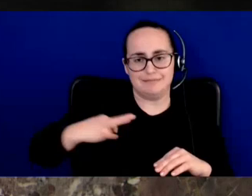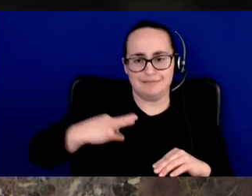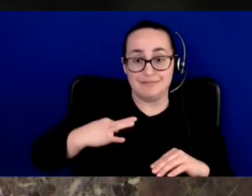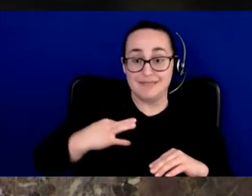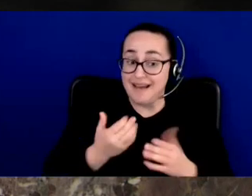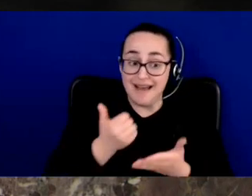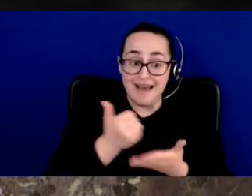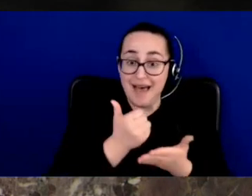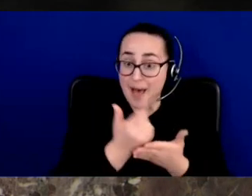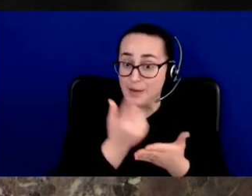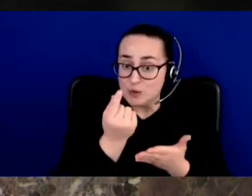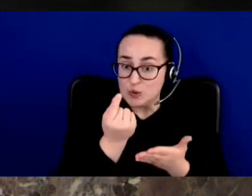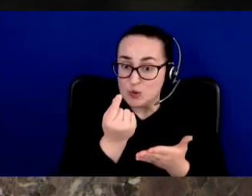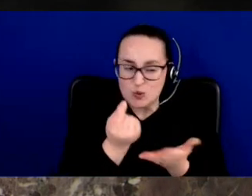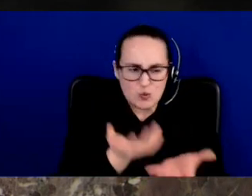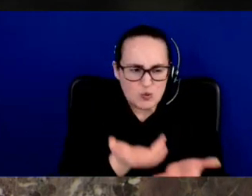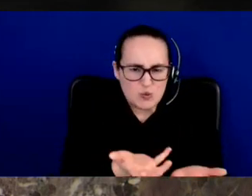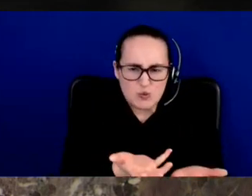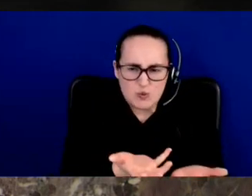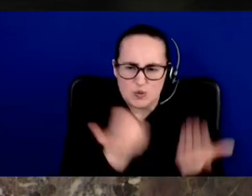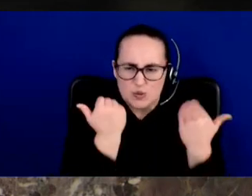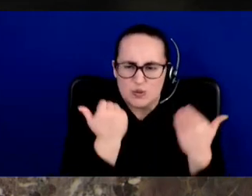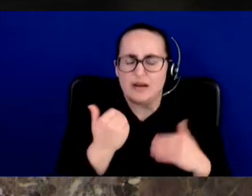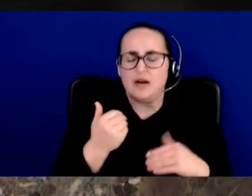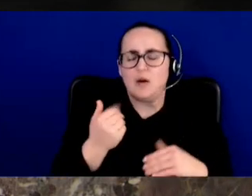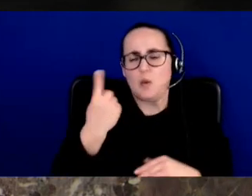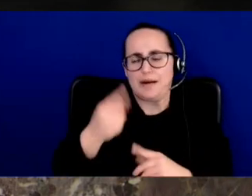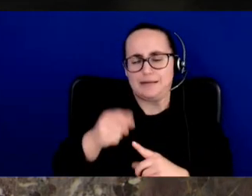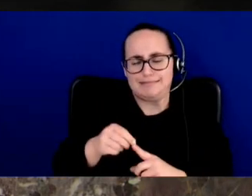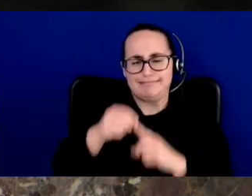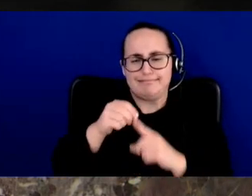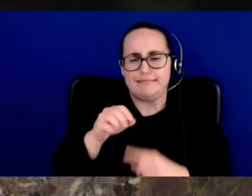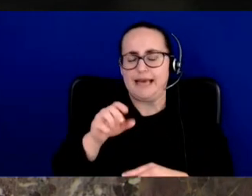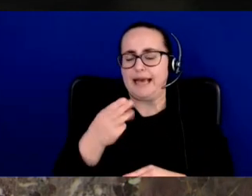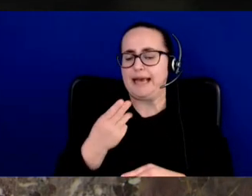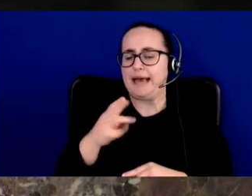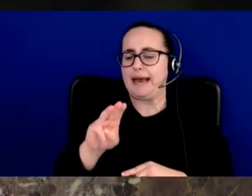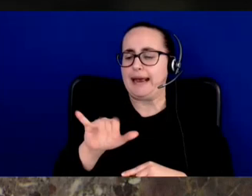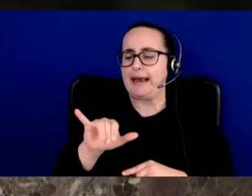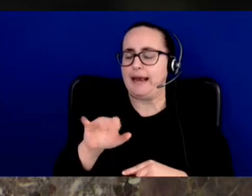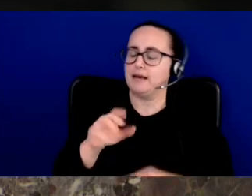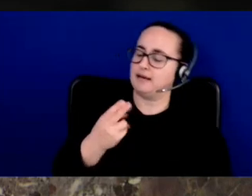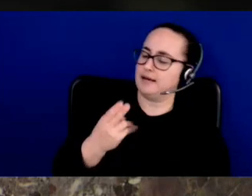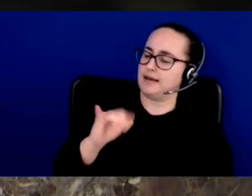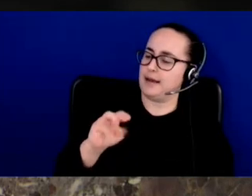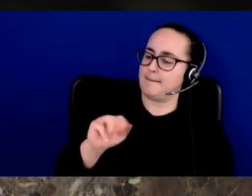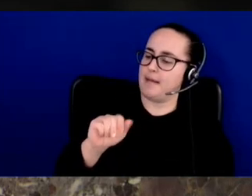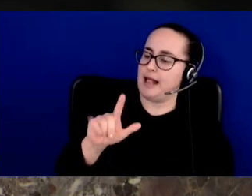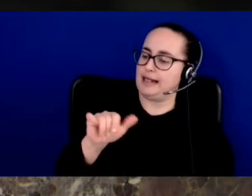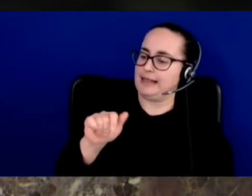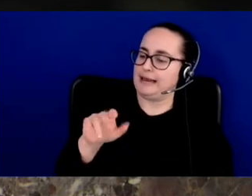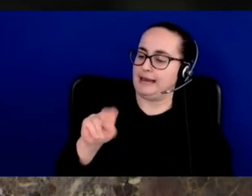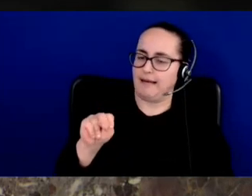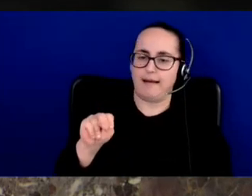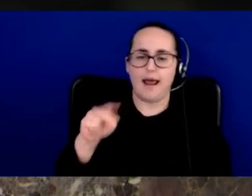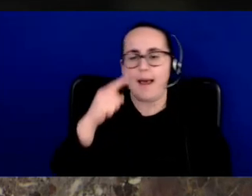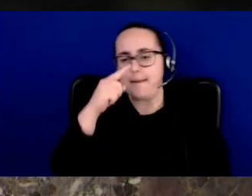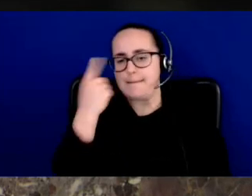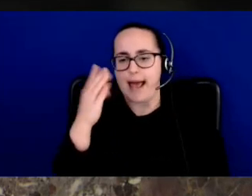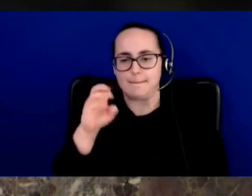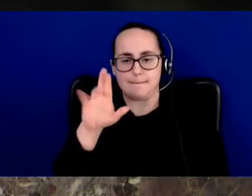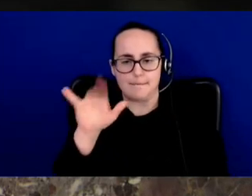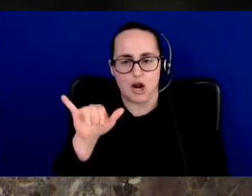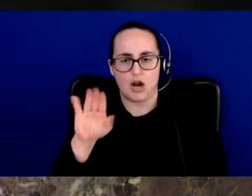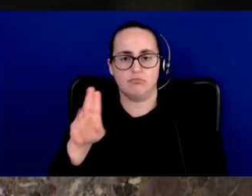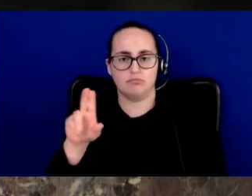This annual event, hosted by my office, was implemented in collaboration with the City of Richmond Parks Department and the Garden City